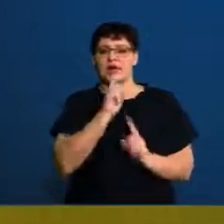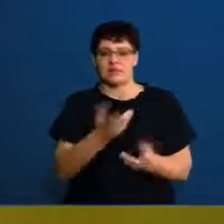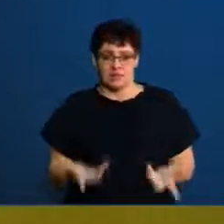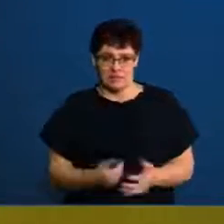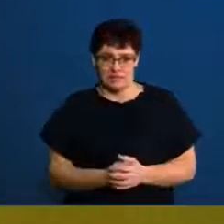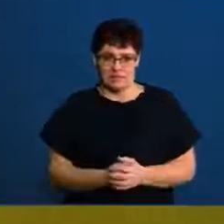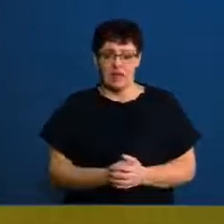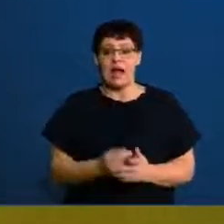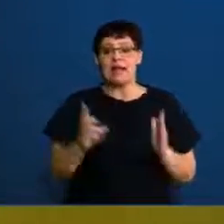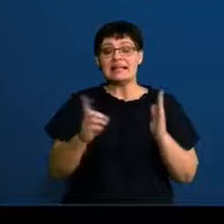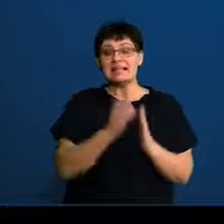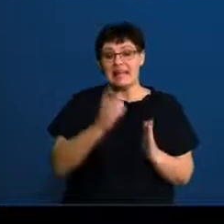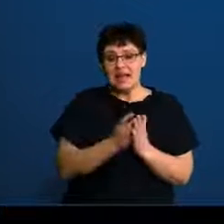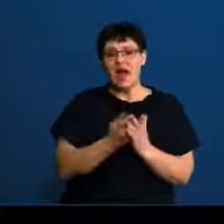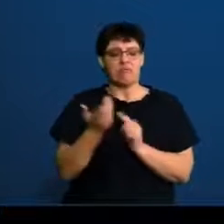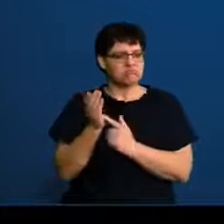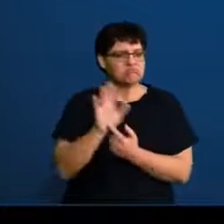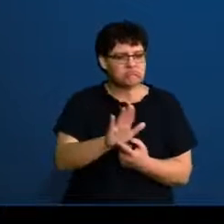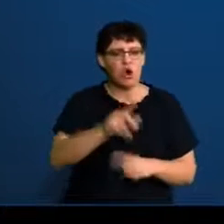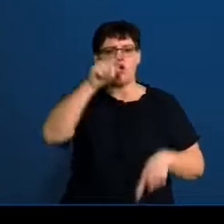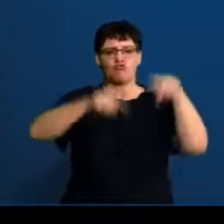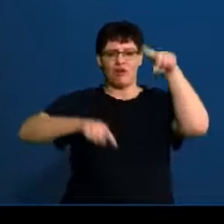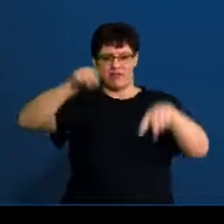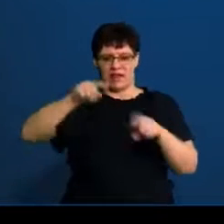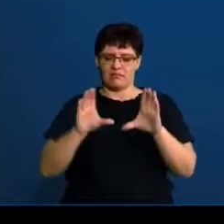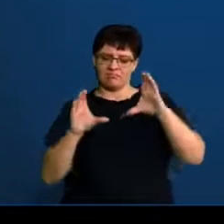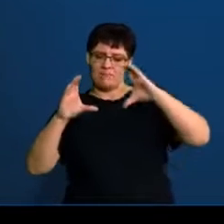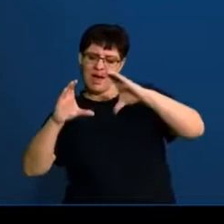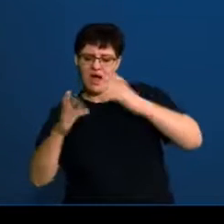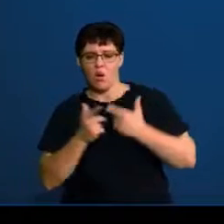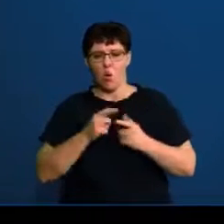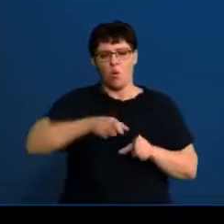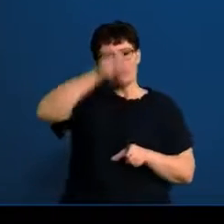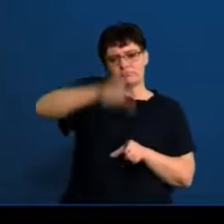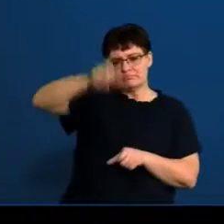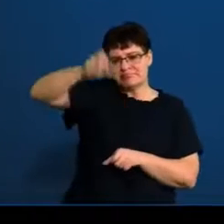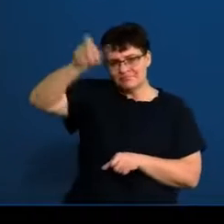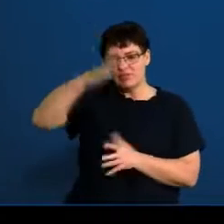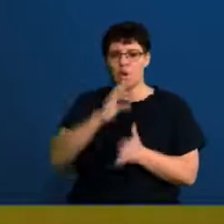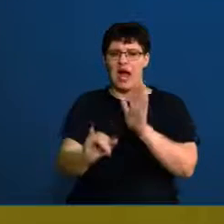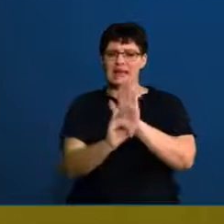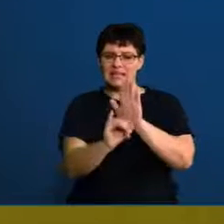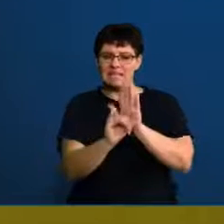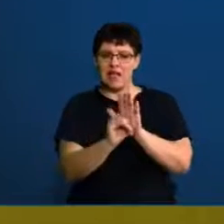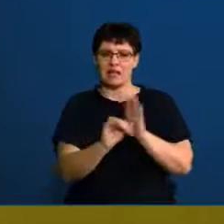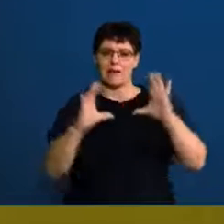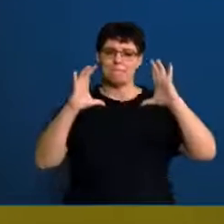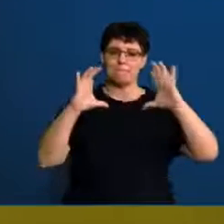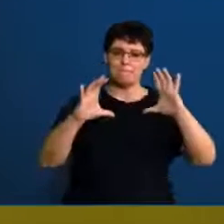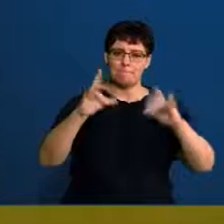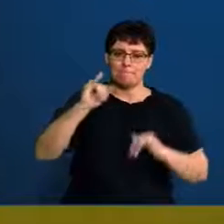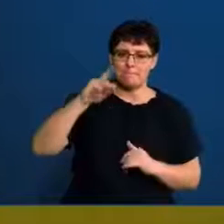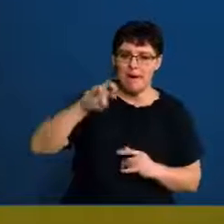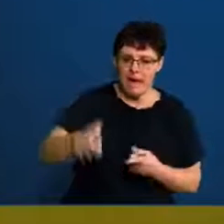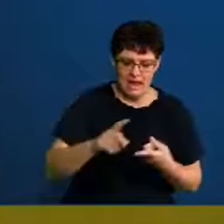represent this data graphically. Another very important skill to be able to identify power charts, be able